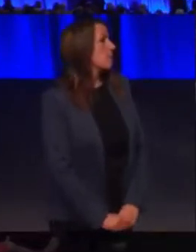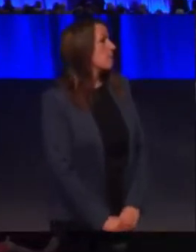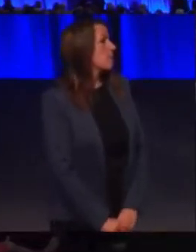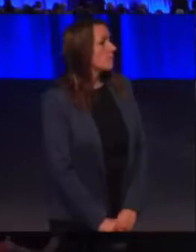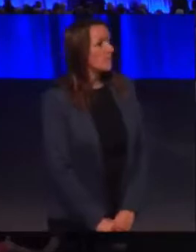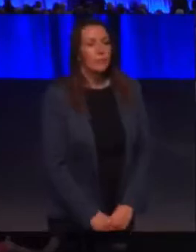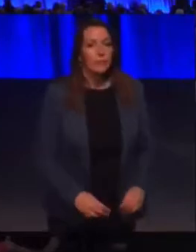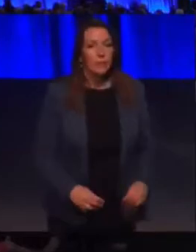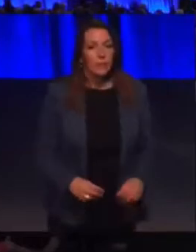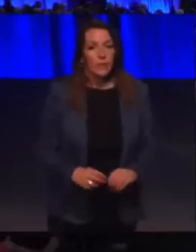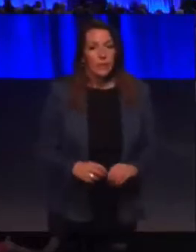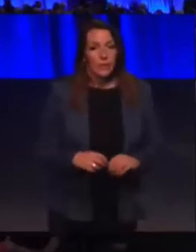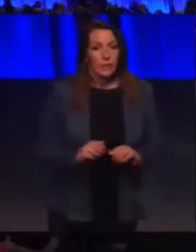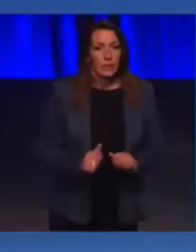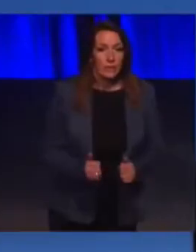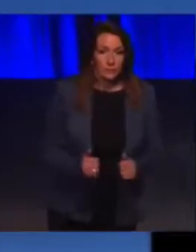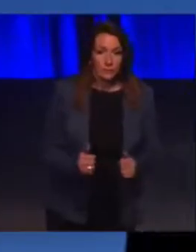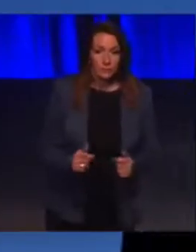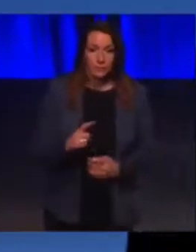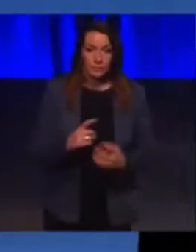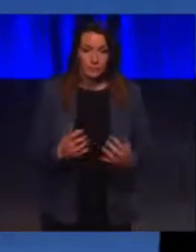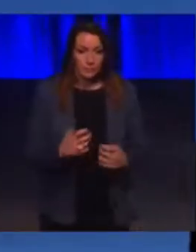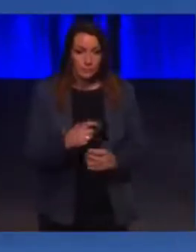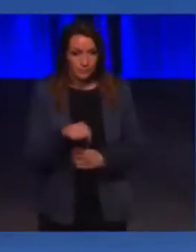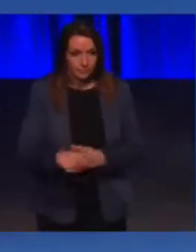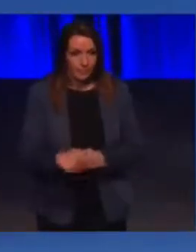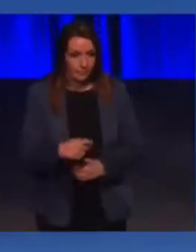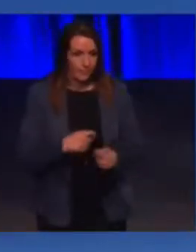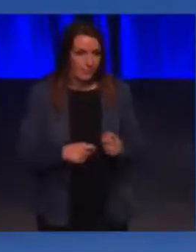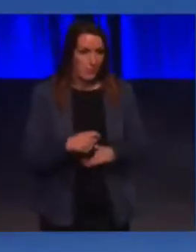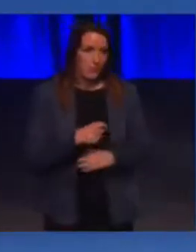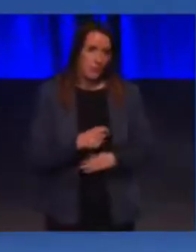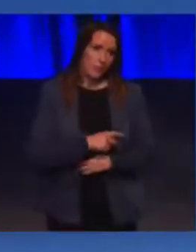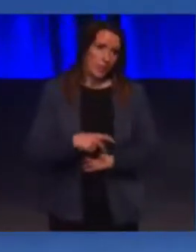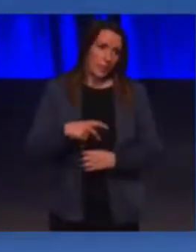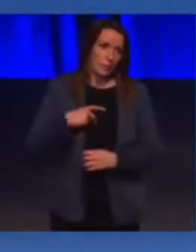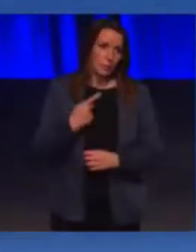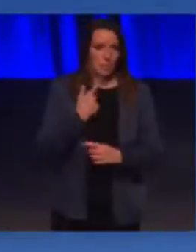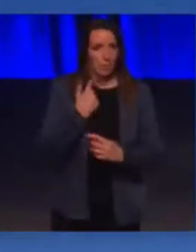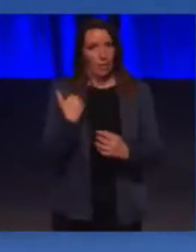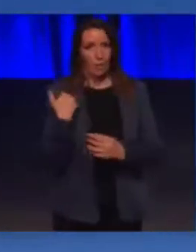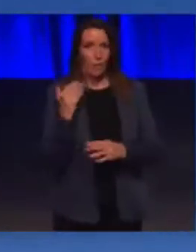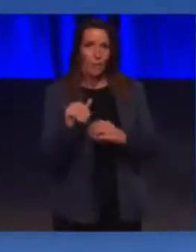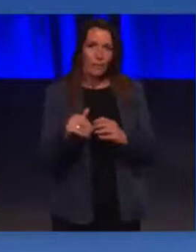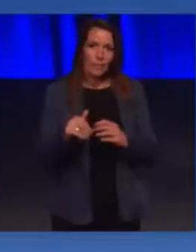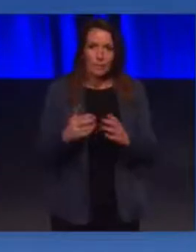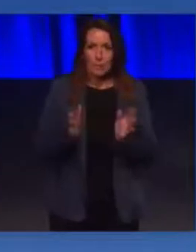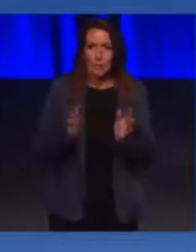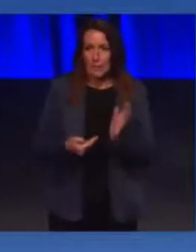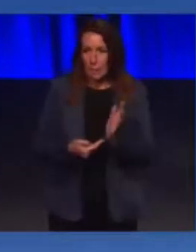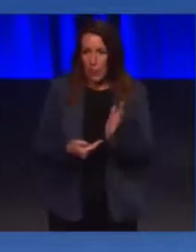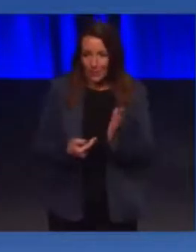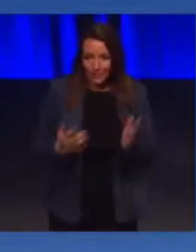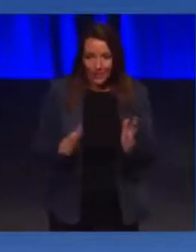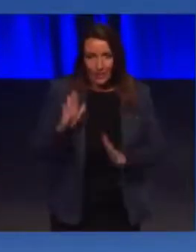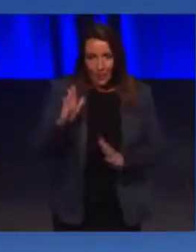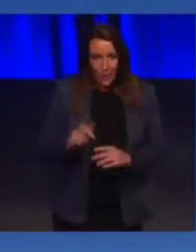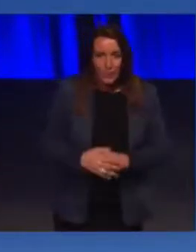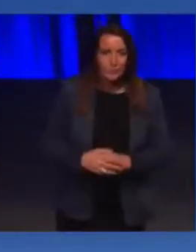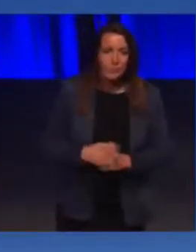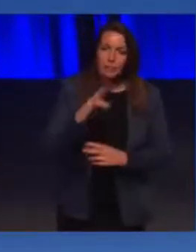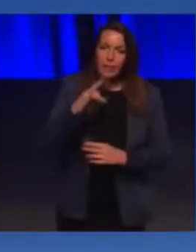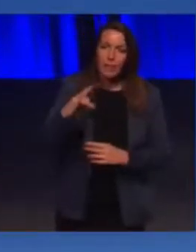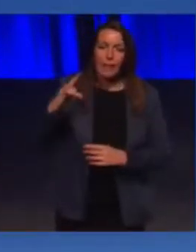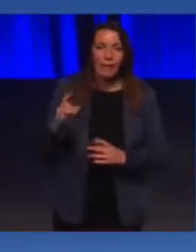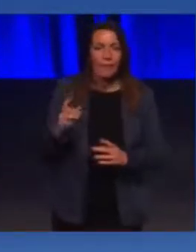Good afternoon, conference. I'm fast becoming the councillor for public toilets in the north, actually. Unfortunately, Highland Council have made